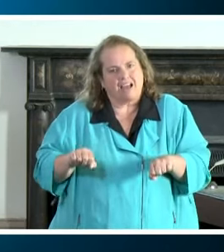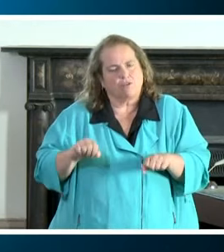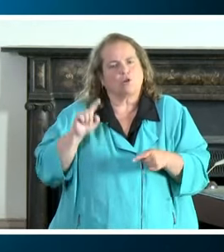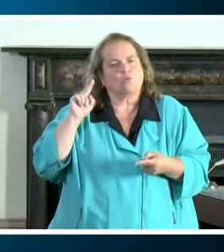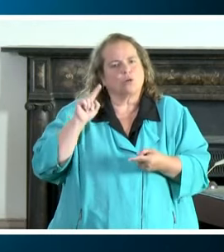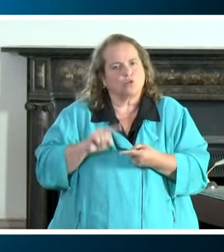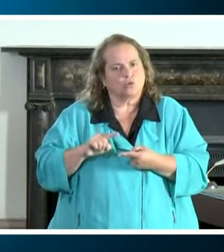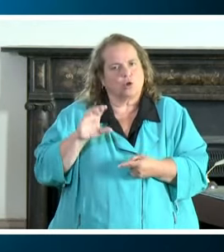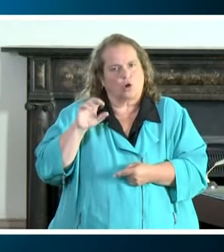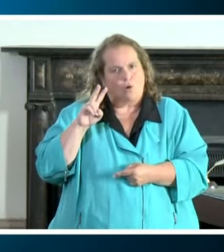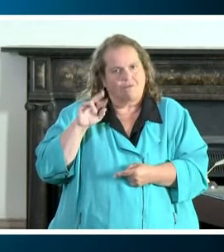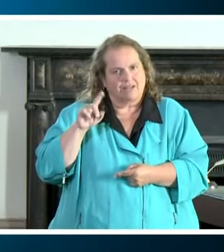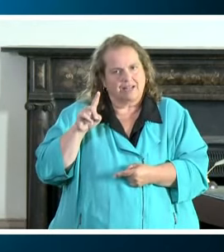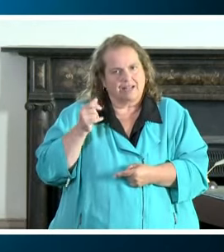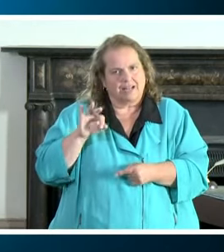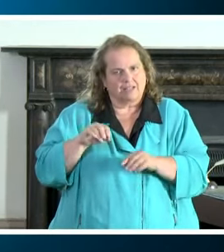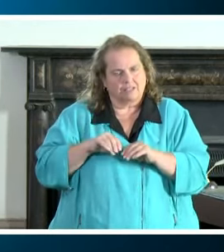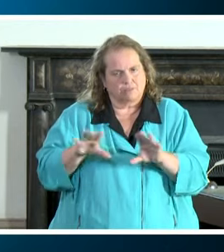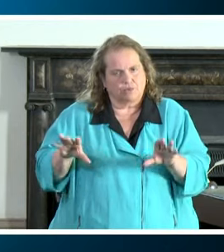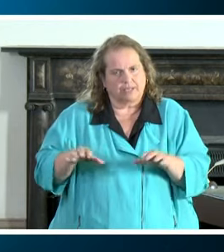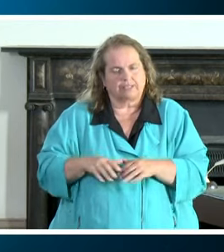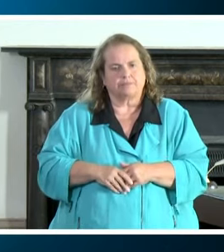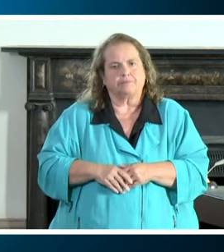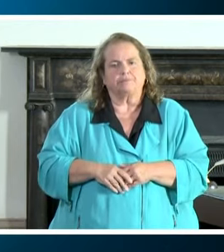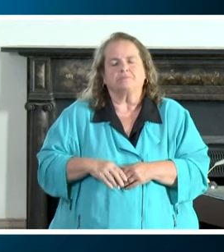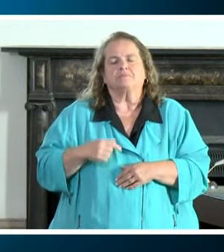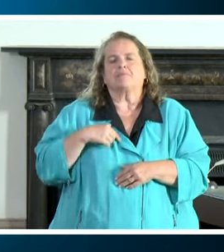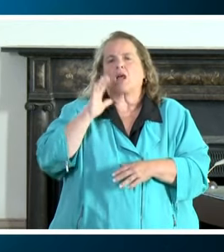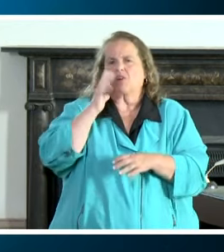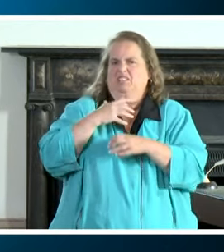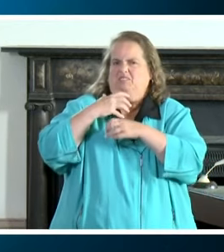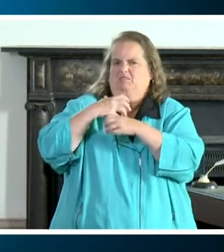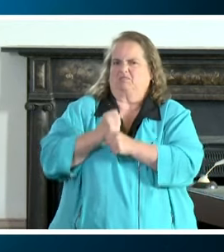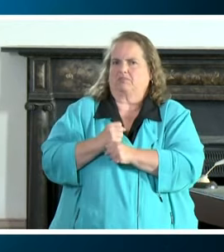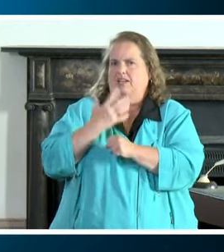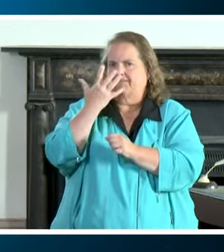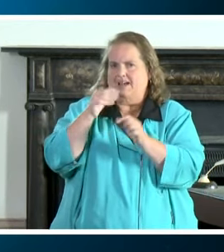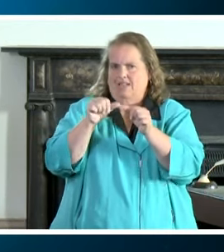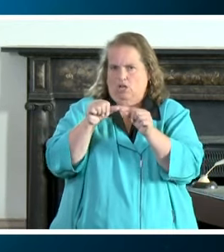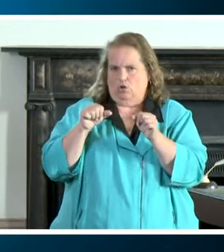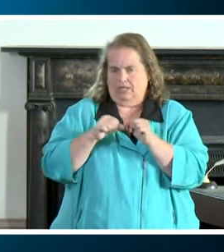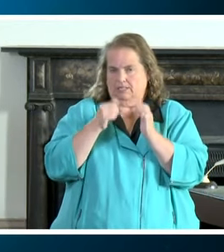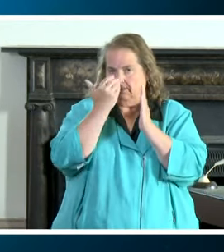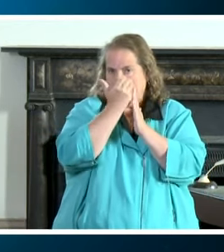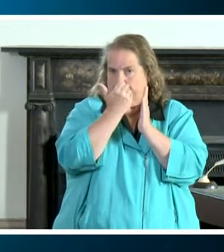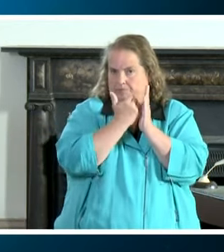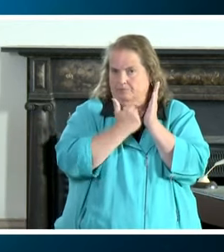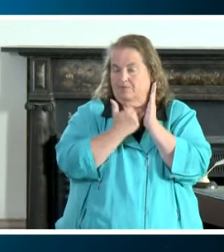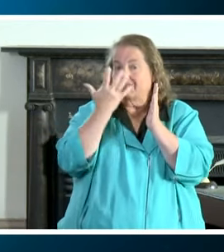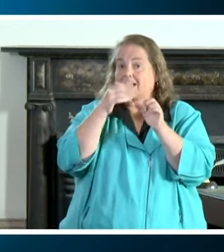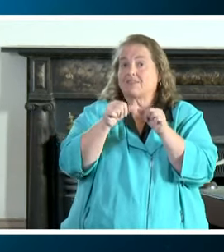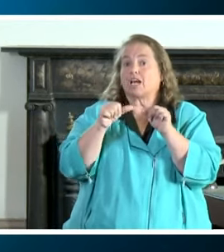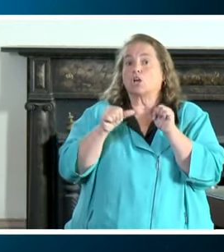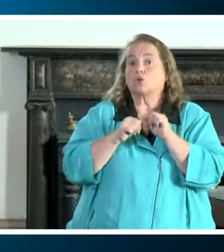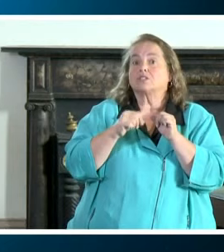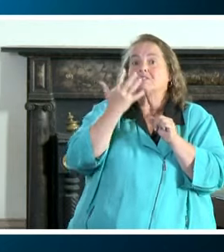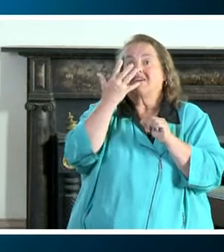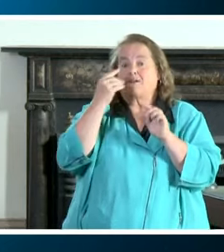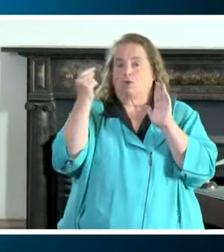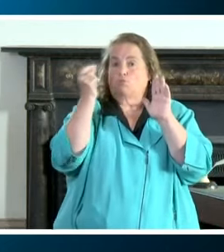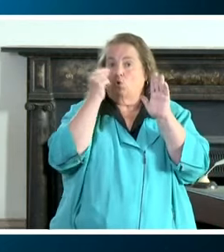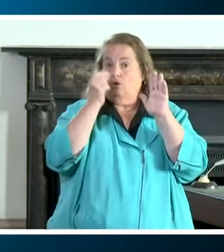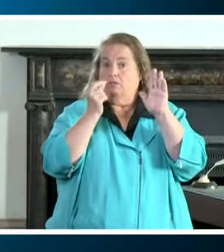of the spread of covid 19. i'm going to briefly go over the five areas that are listed there those five areas with the five bullet